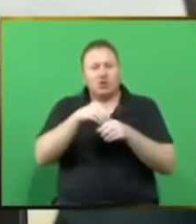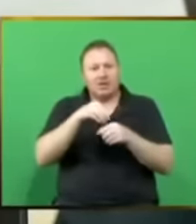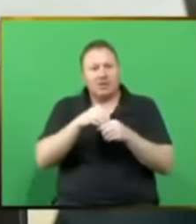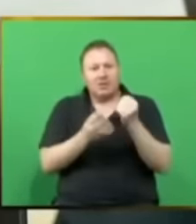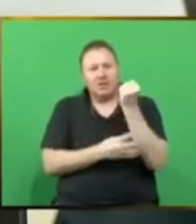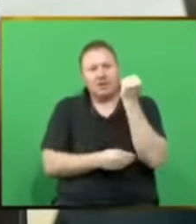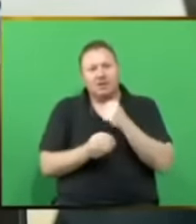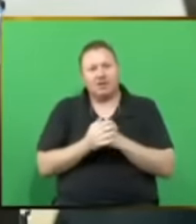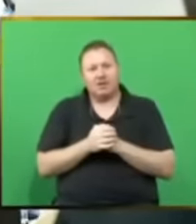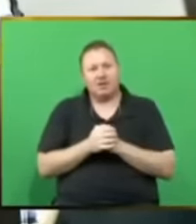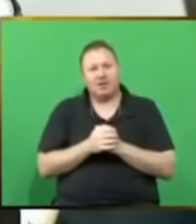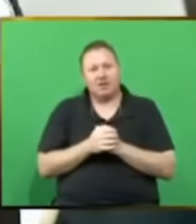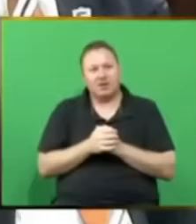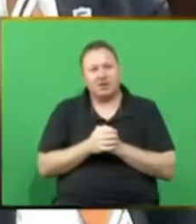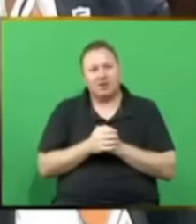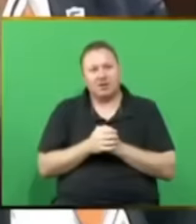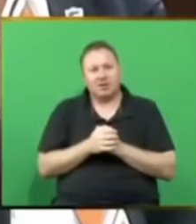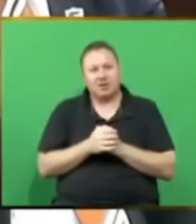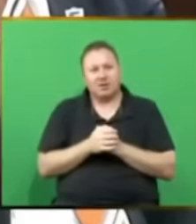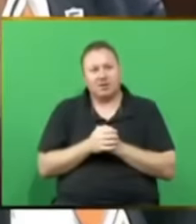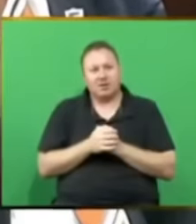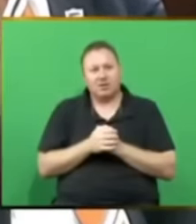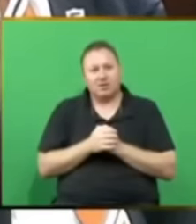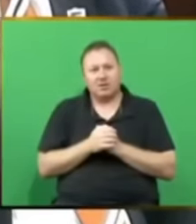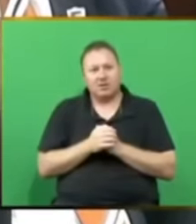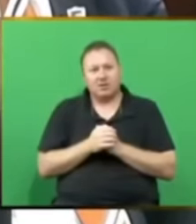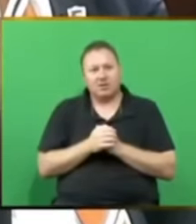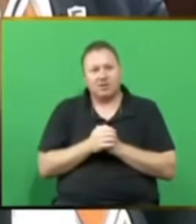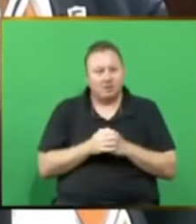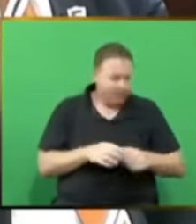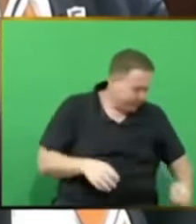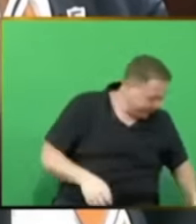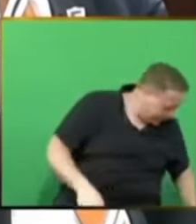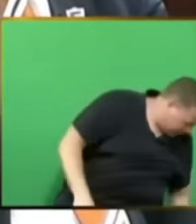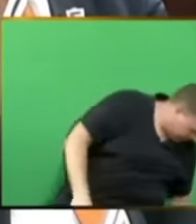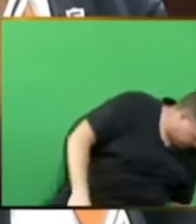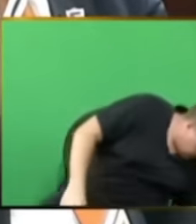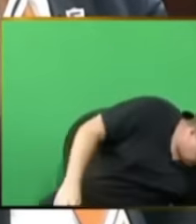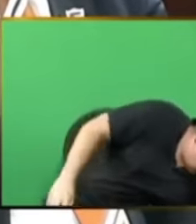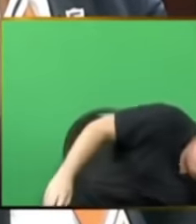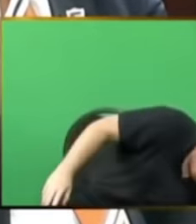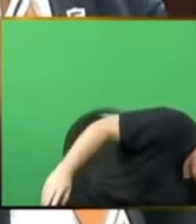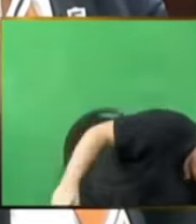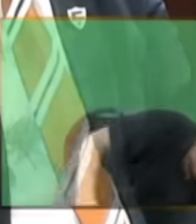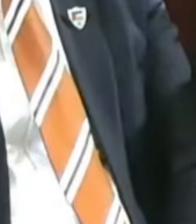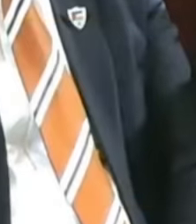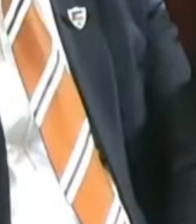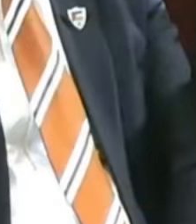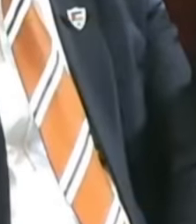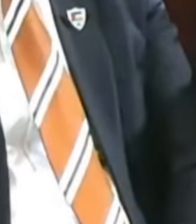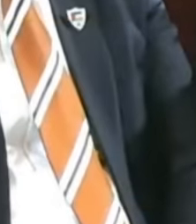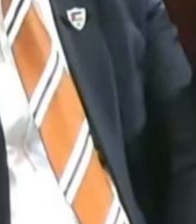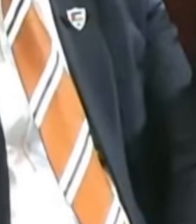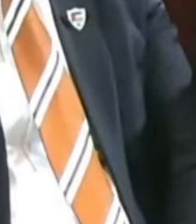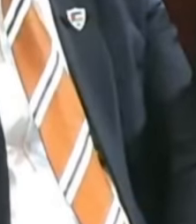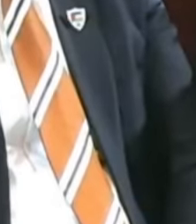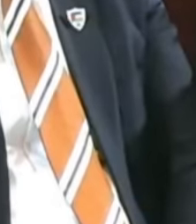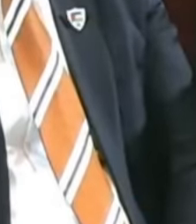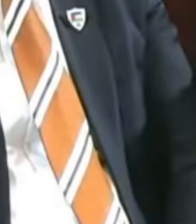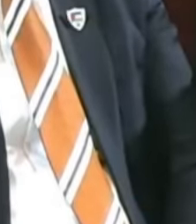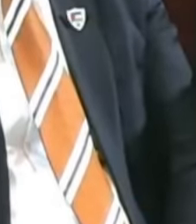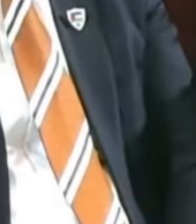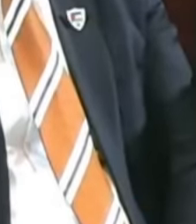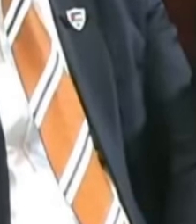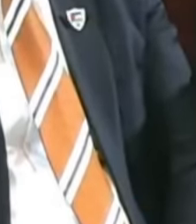would like to